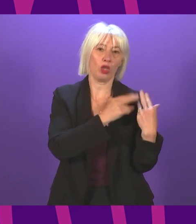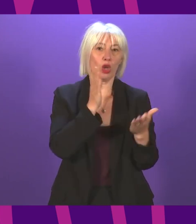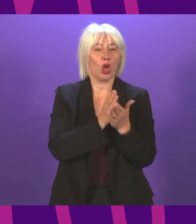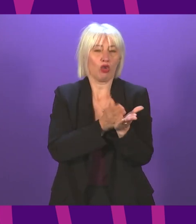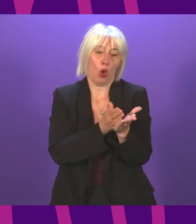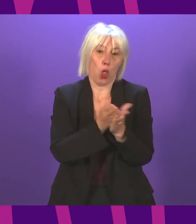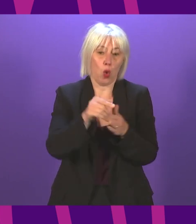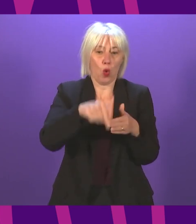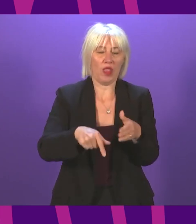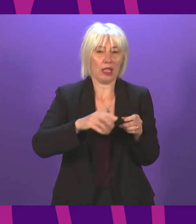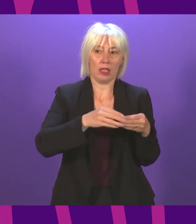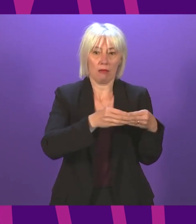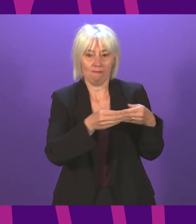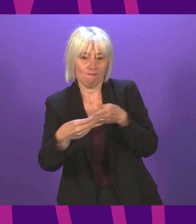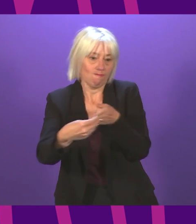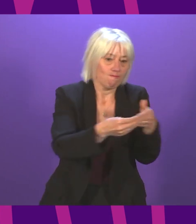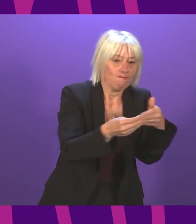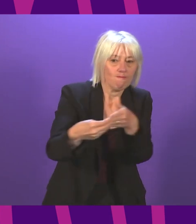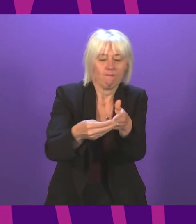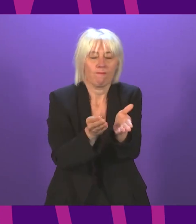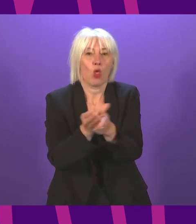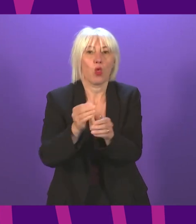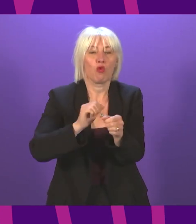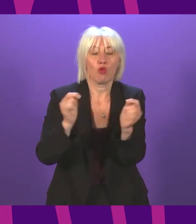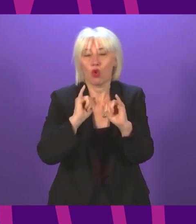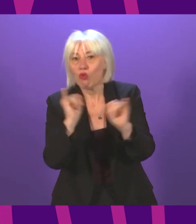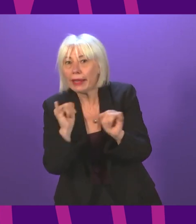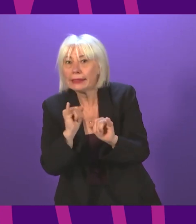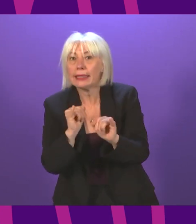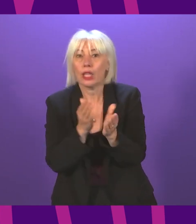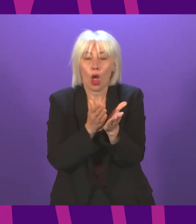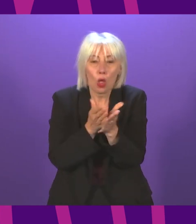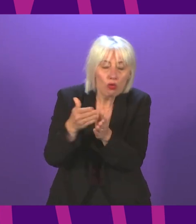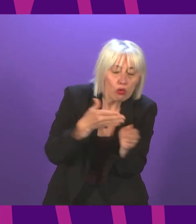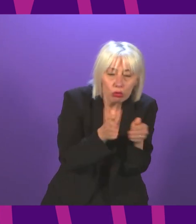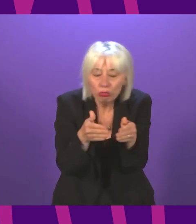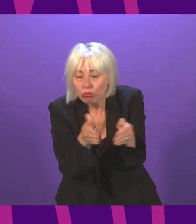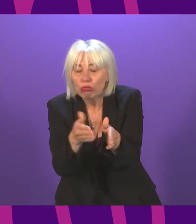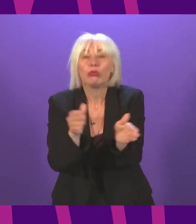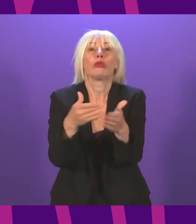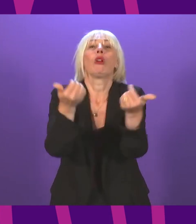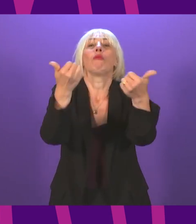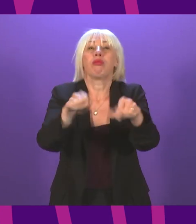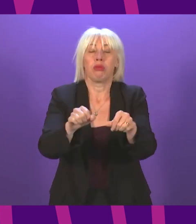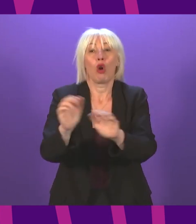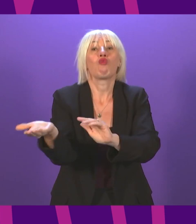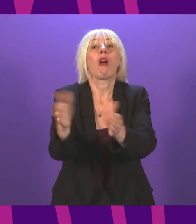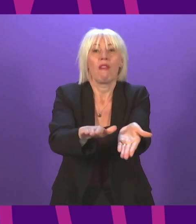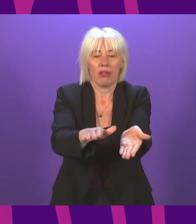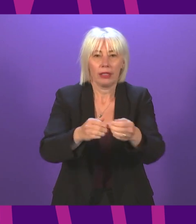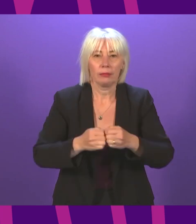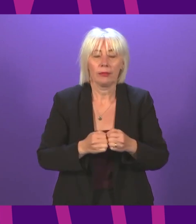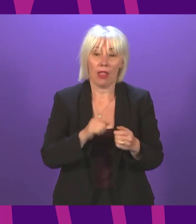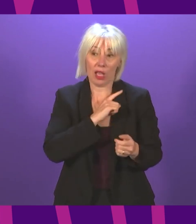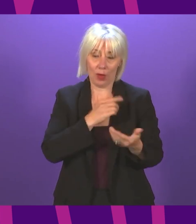navigate this country through this crisis, through the crisis and into recovery. And that is the responsibility we dedicate ourselves